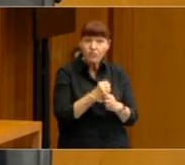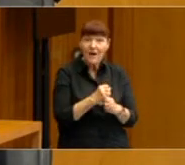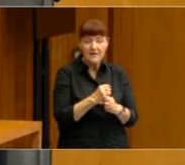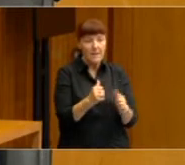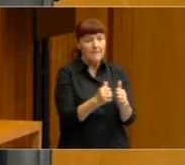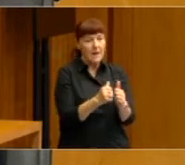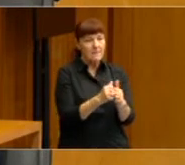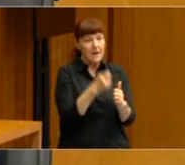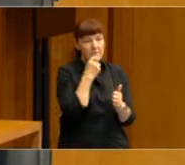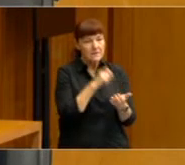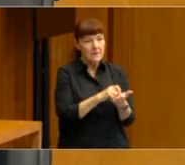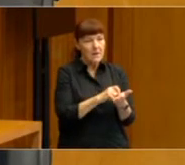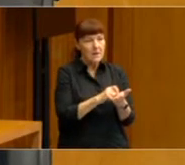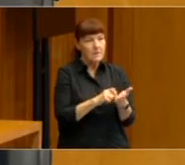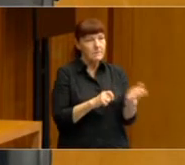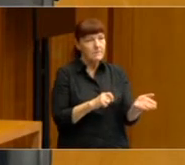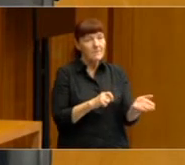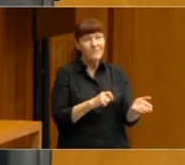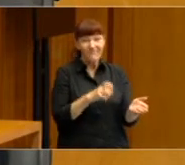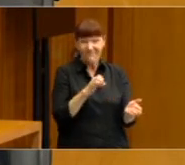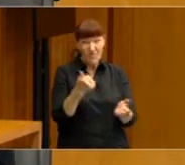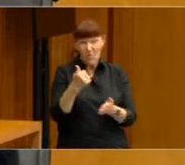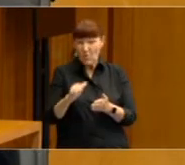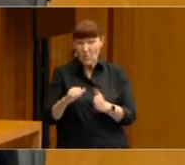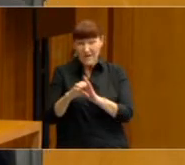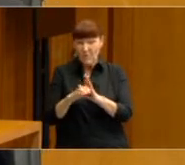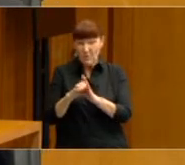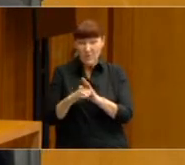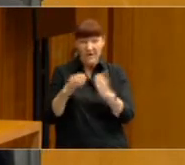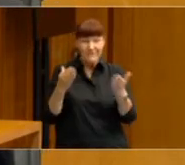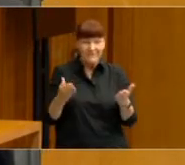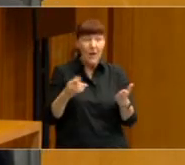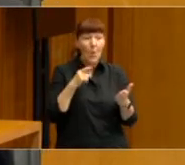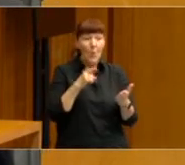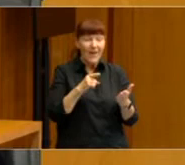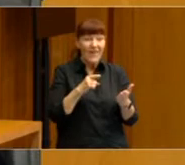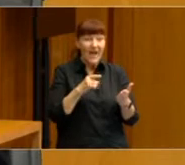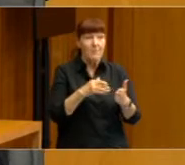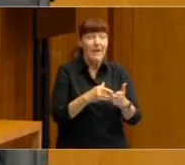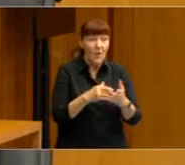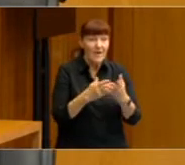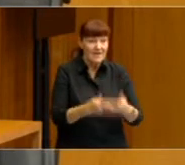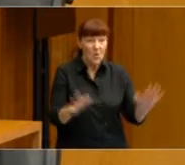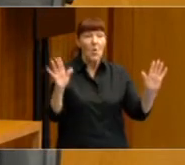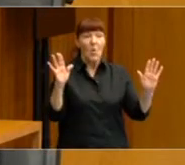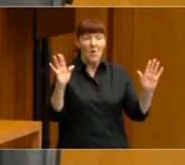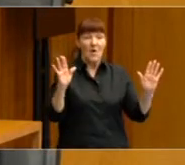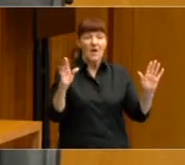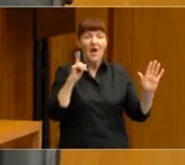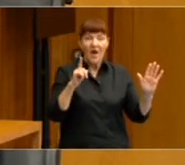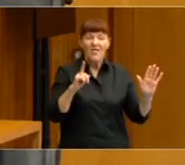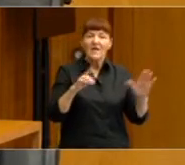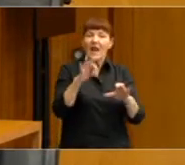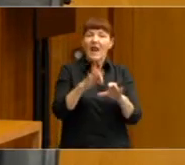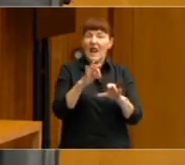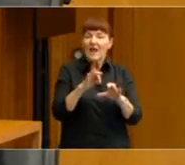paper and pencil. It's not actually using electronic voting. Once that barrier is overcome, I think the nature of election campaigns